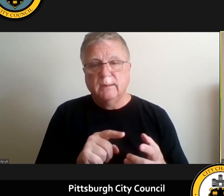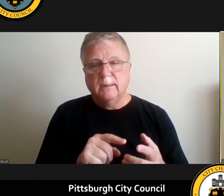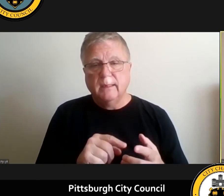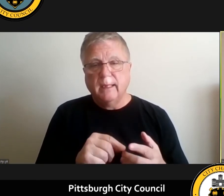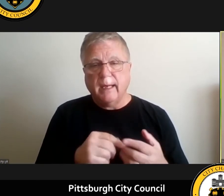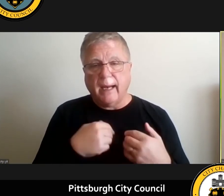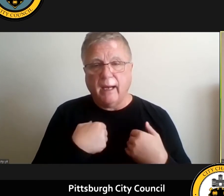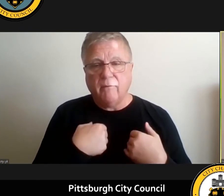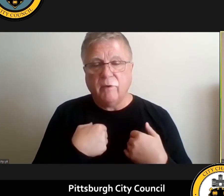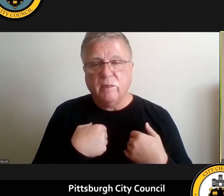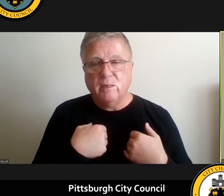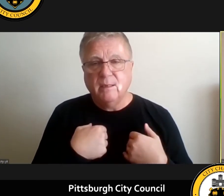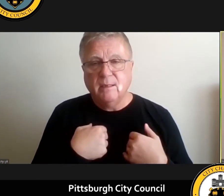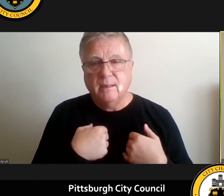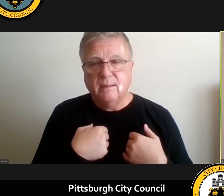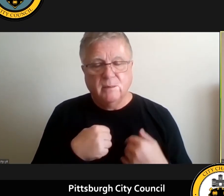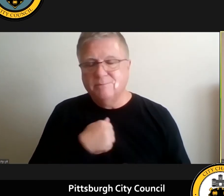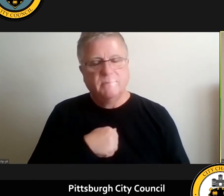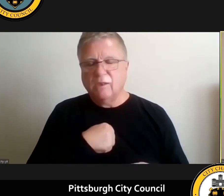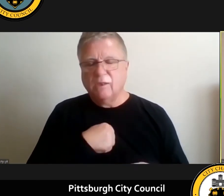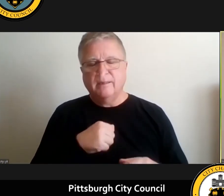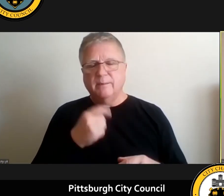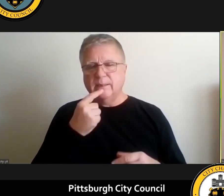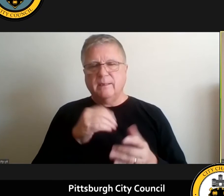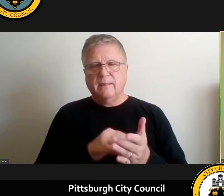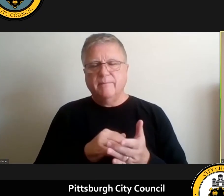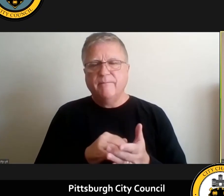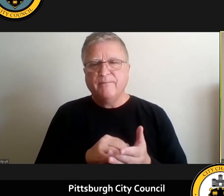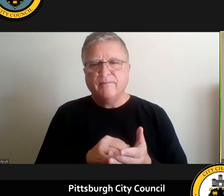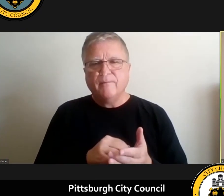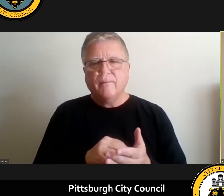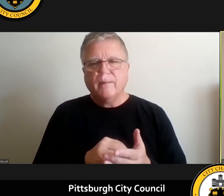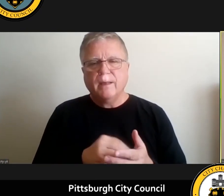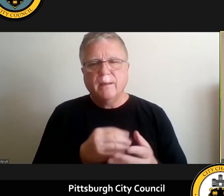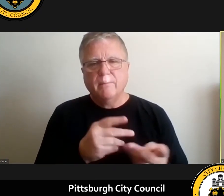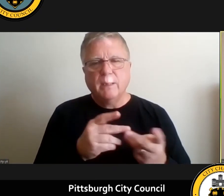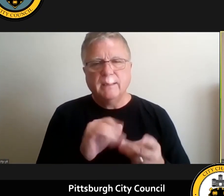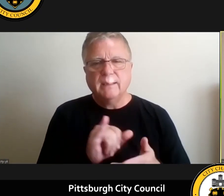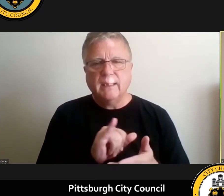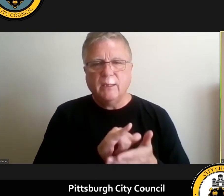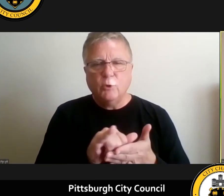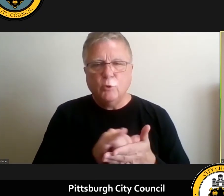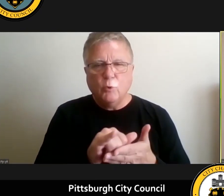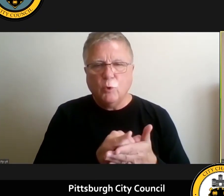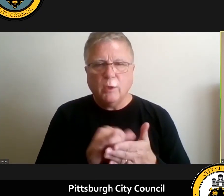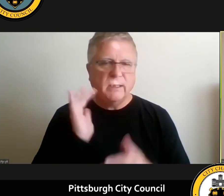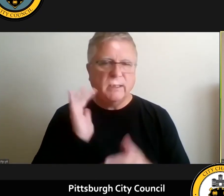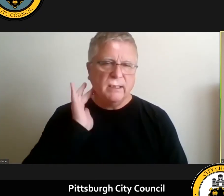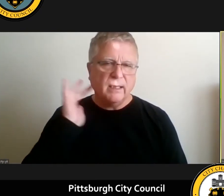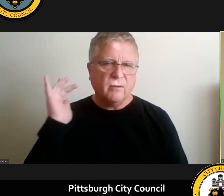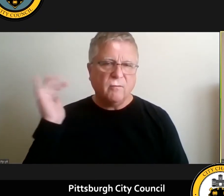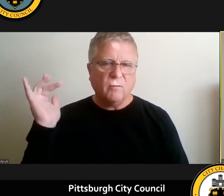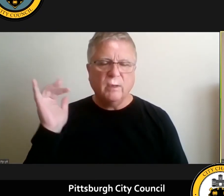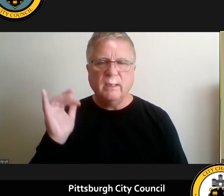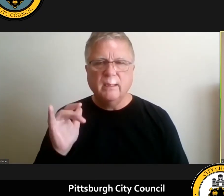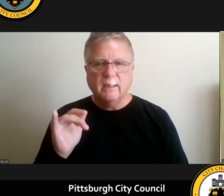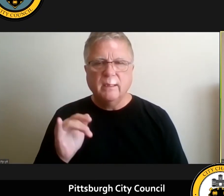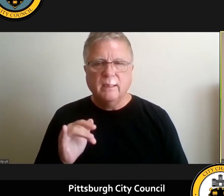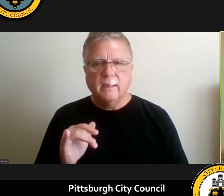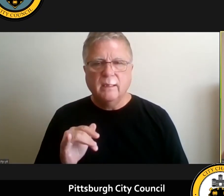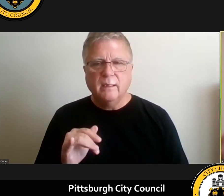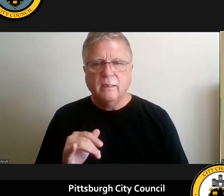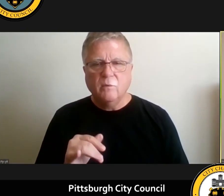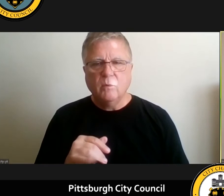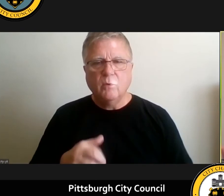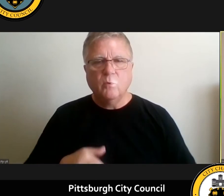i'm sorry um places like new york and in california where um residents